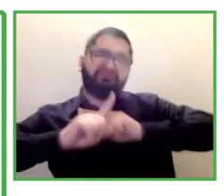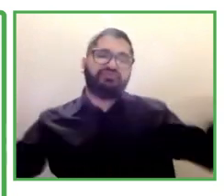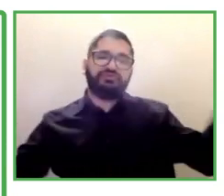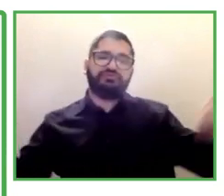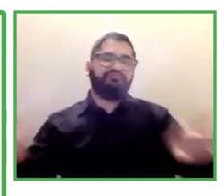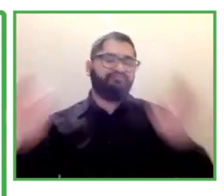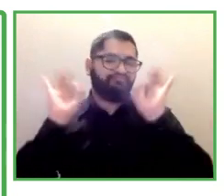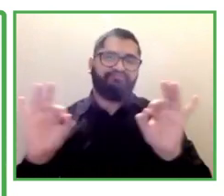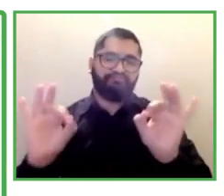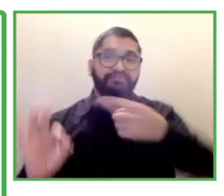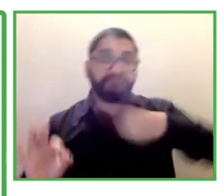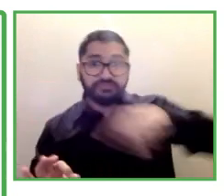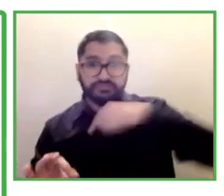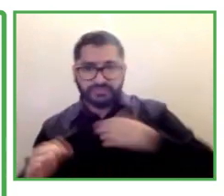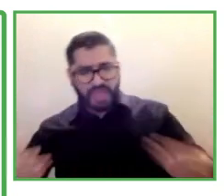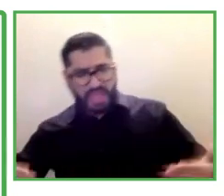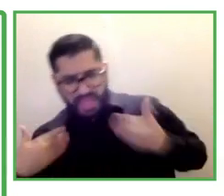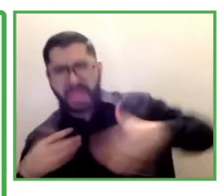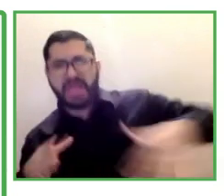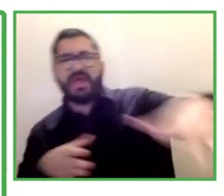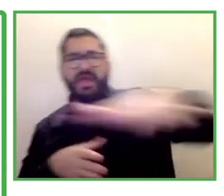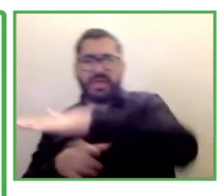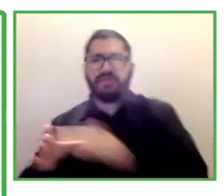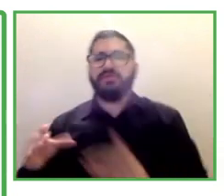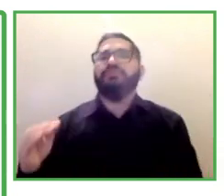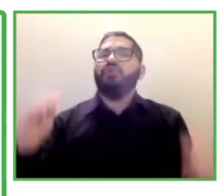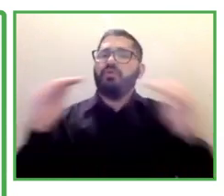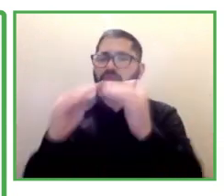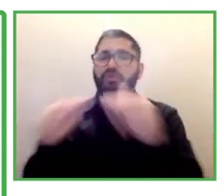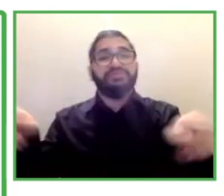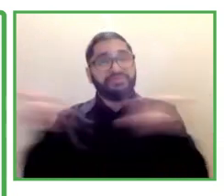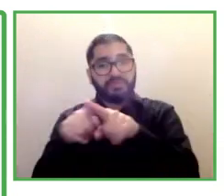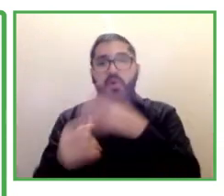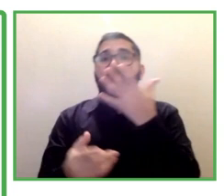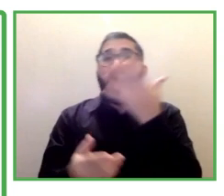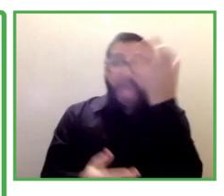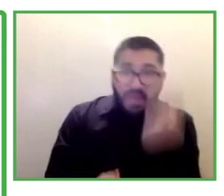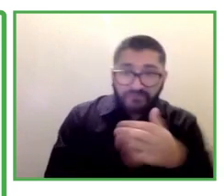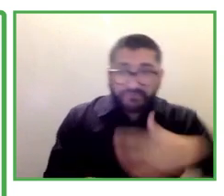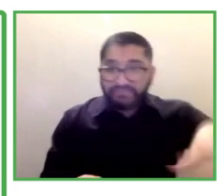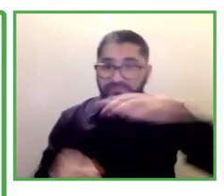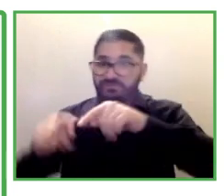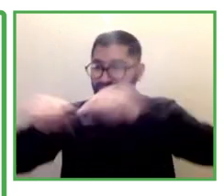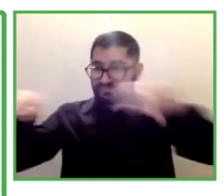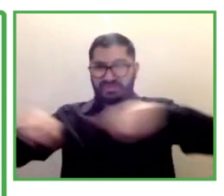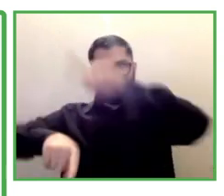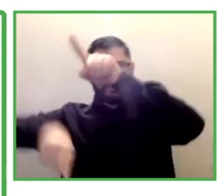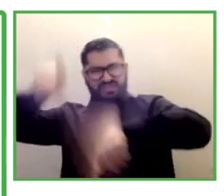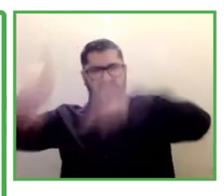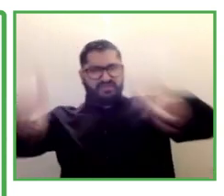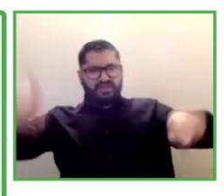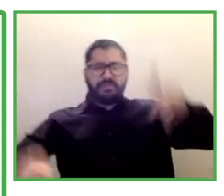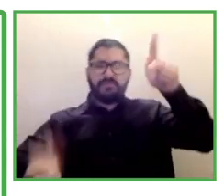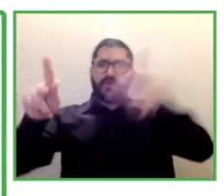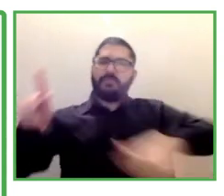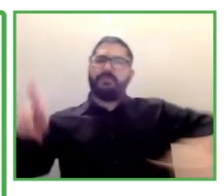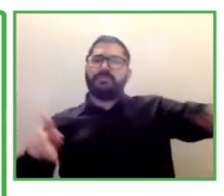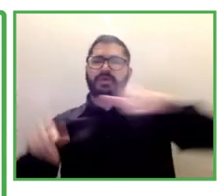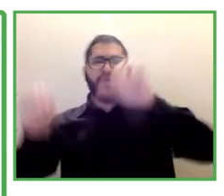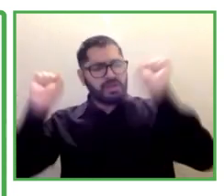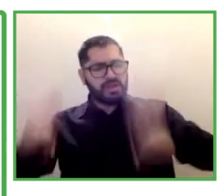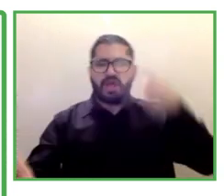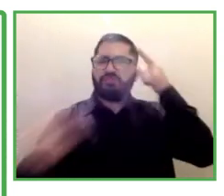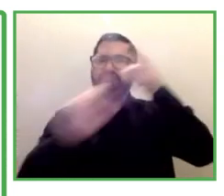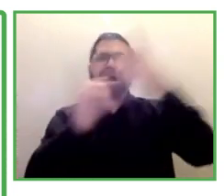That's it for me. And I'd love to share with you more experiences, but we have really